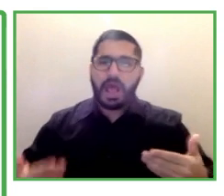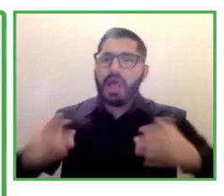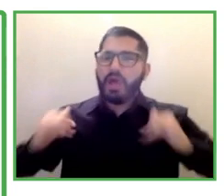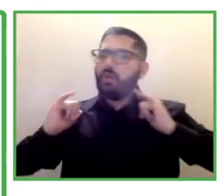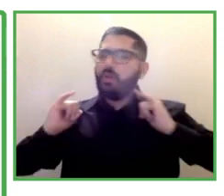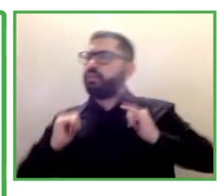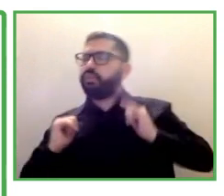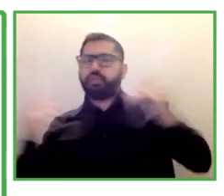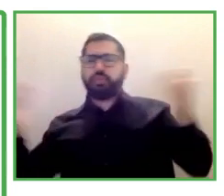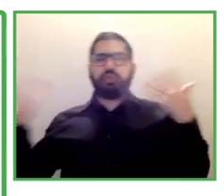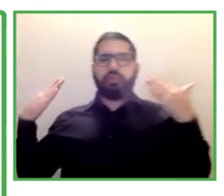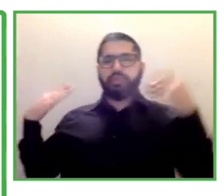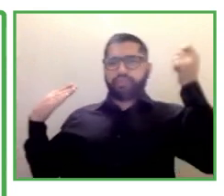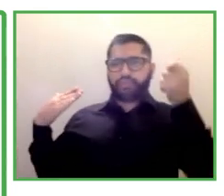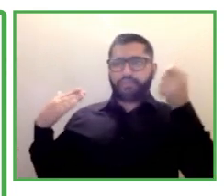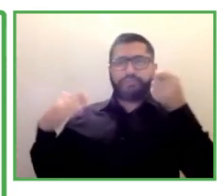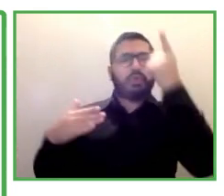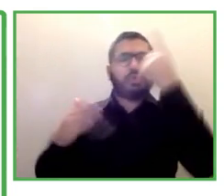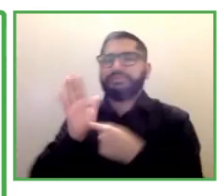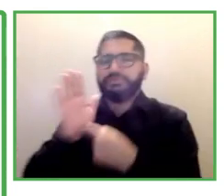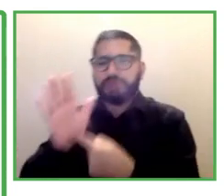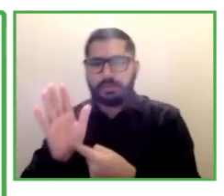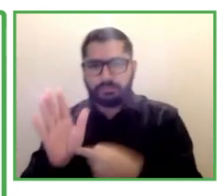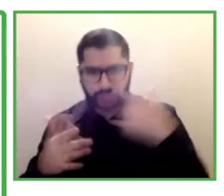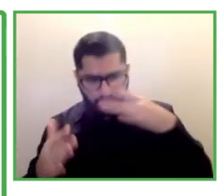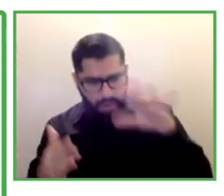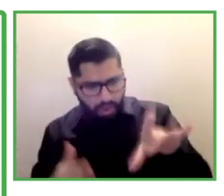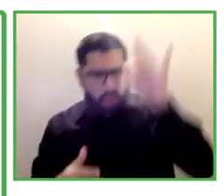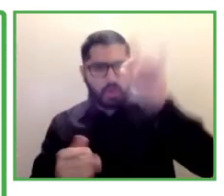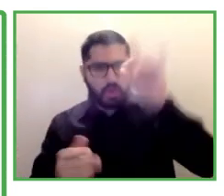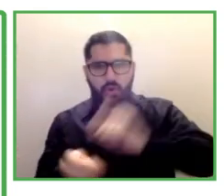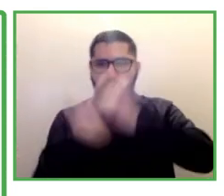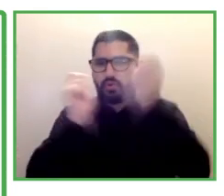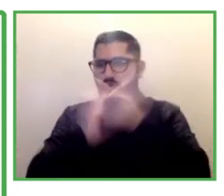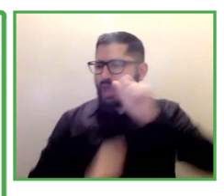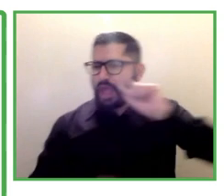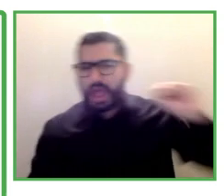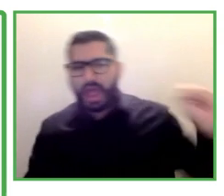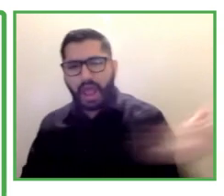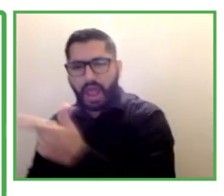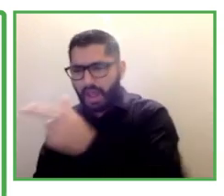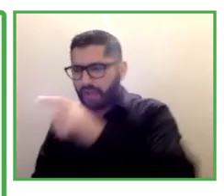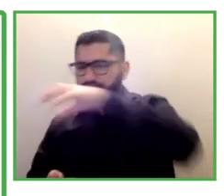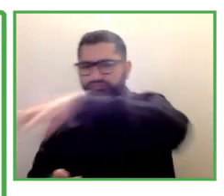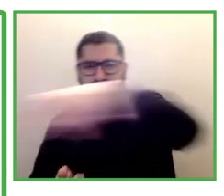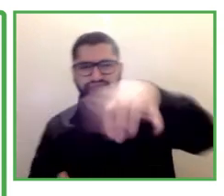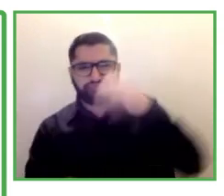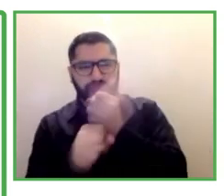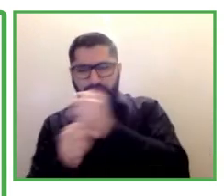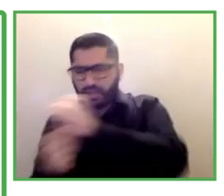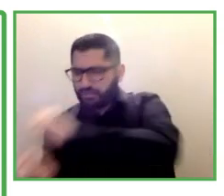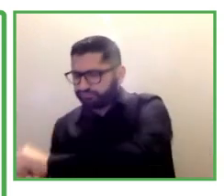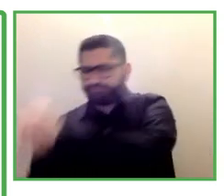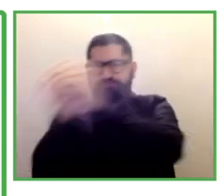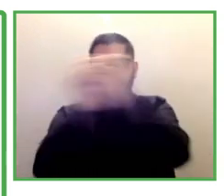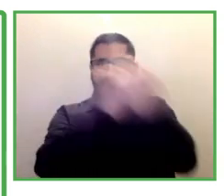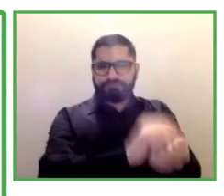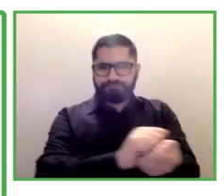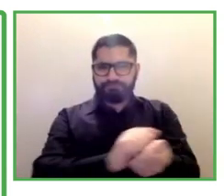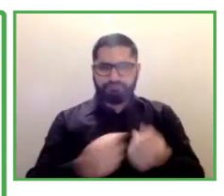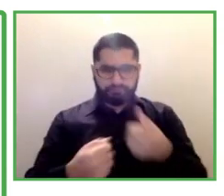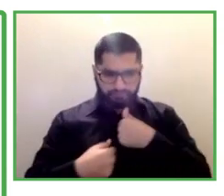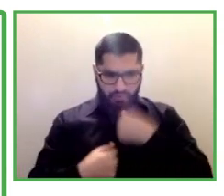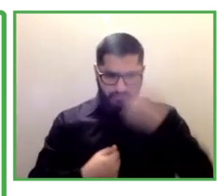that basically when you walk on the tactile, you feel in your feet the bumps and you know that that road is clear. It's